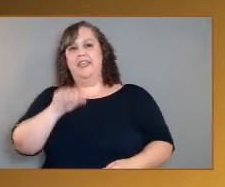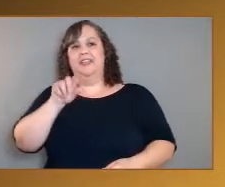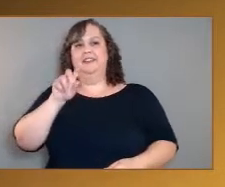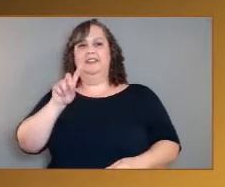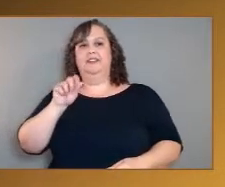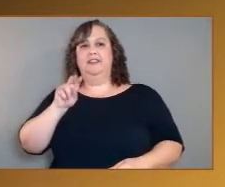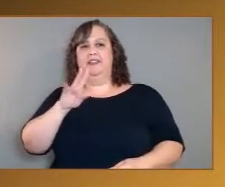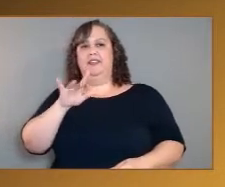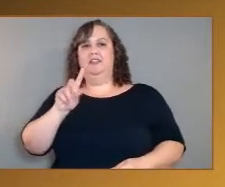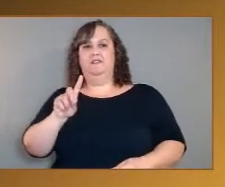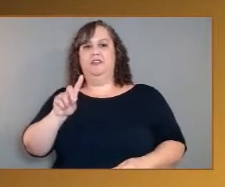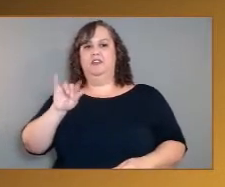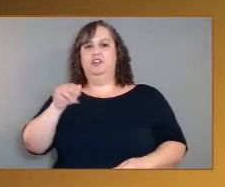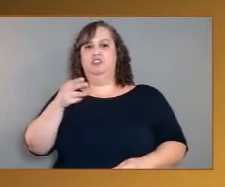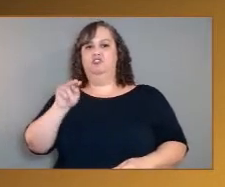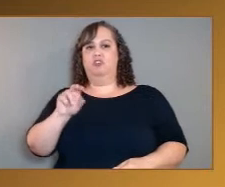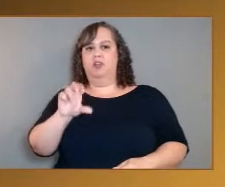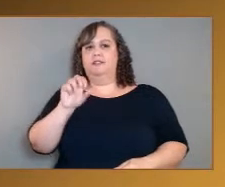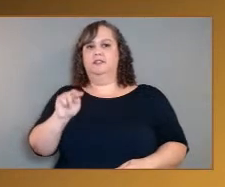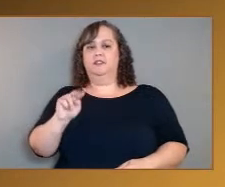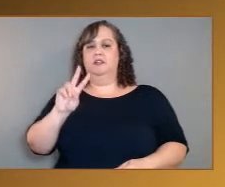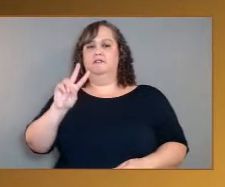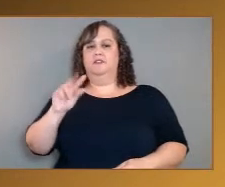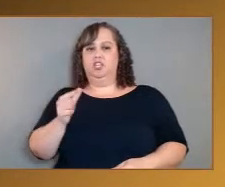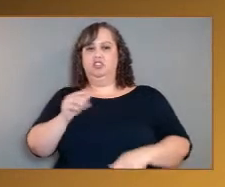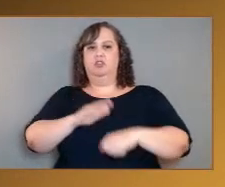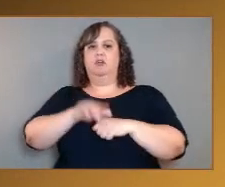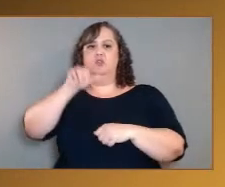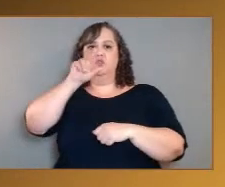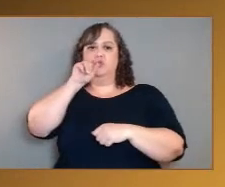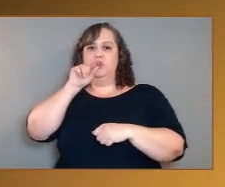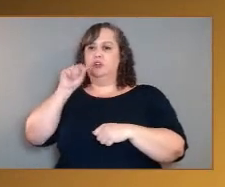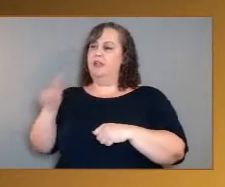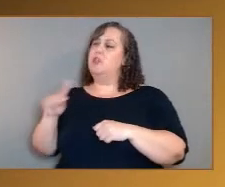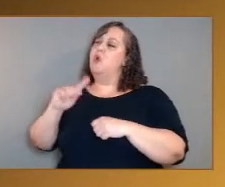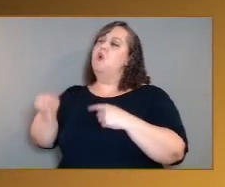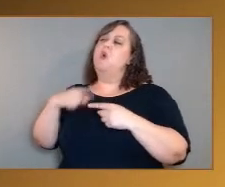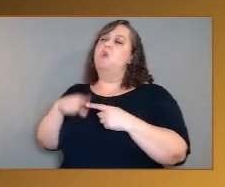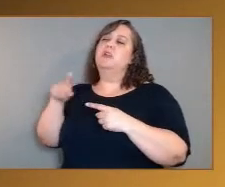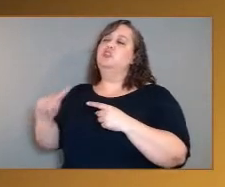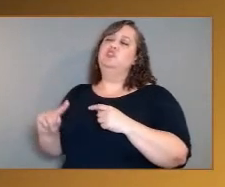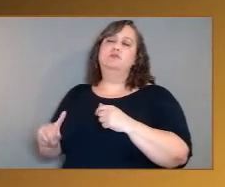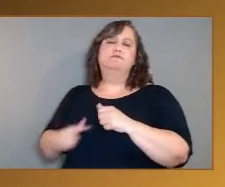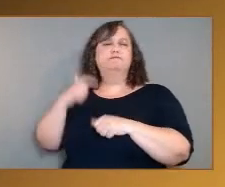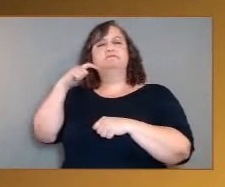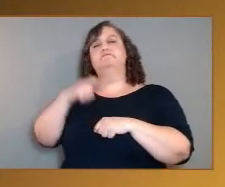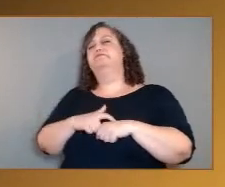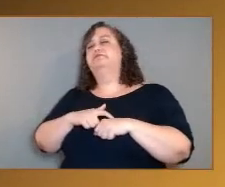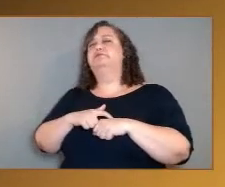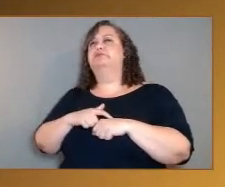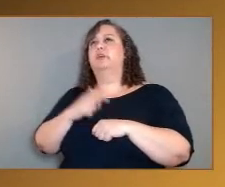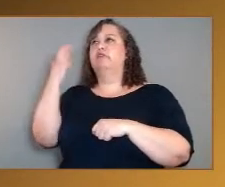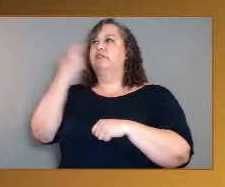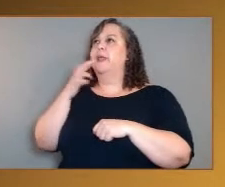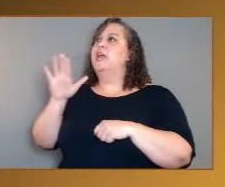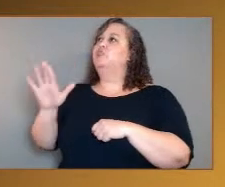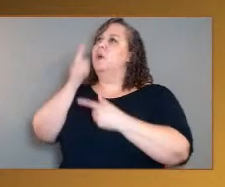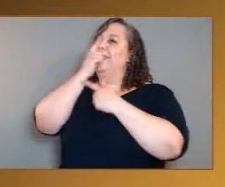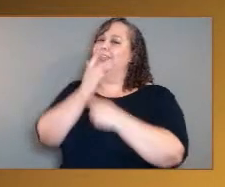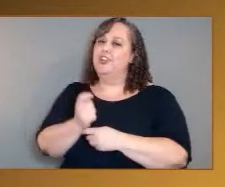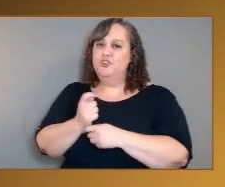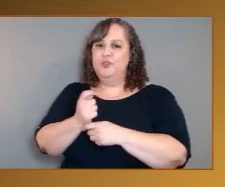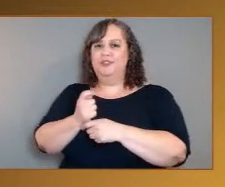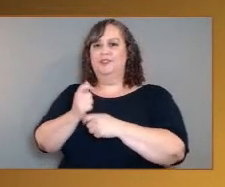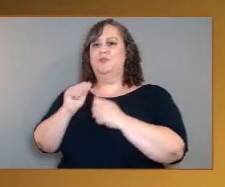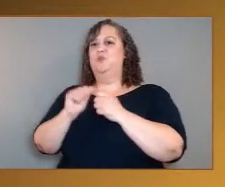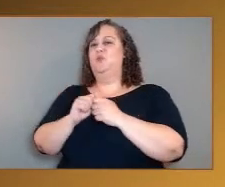asks, when did you first find your own interest in solar system exploration? Let's do Dr. Smirka first and then Dr. Garvin.